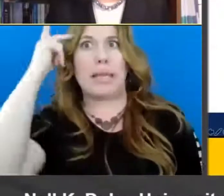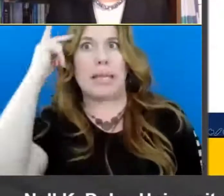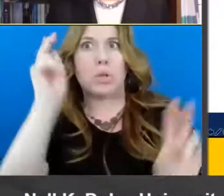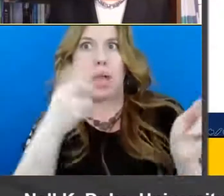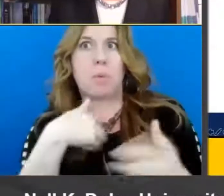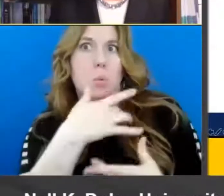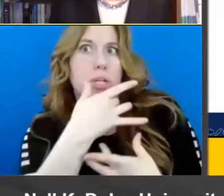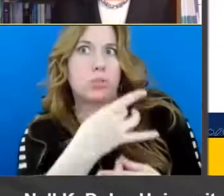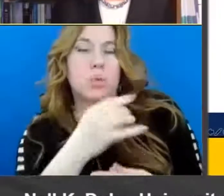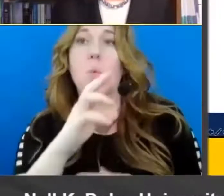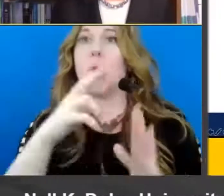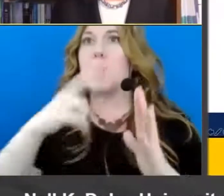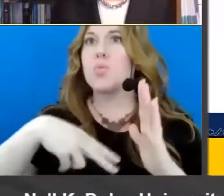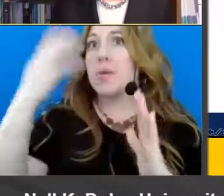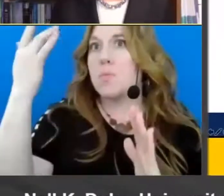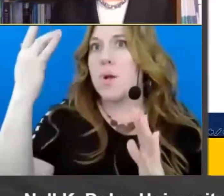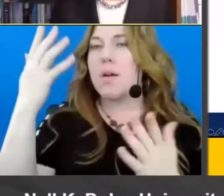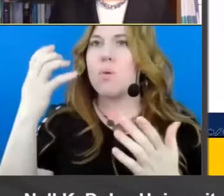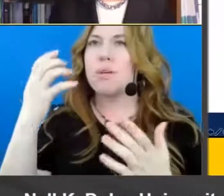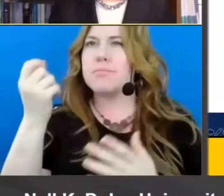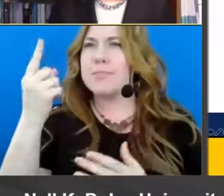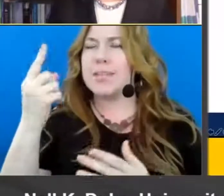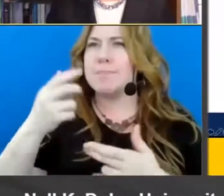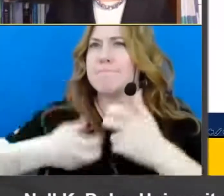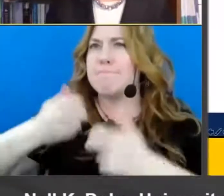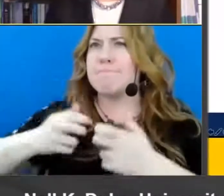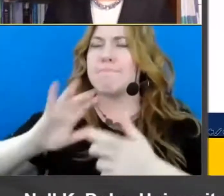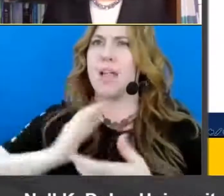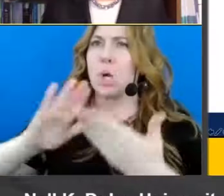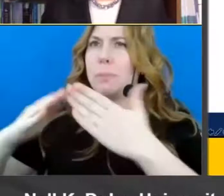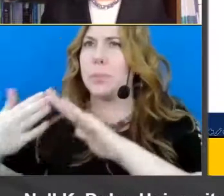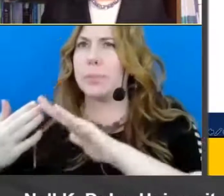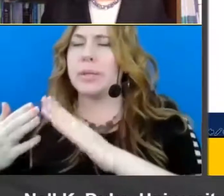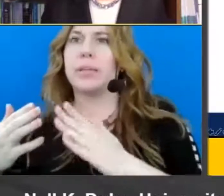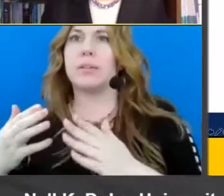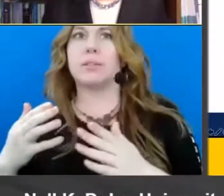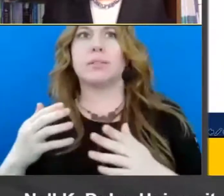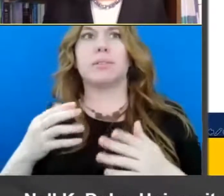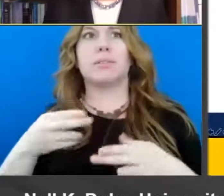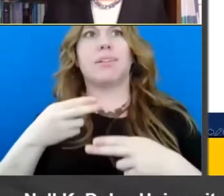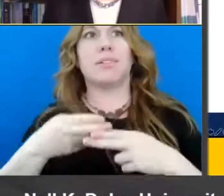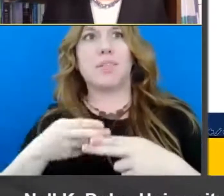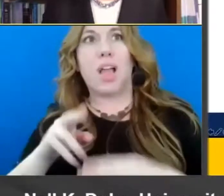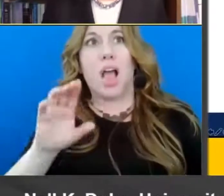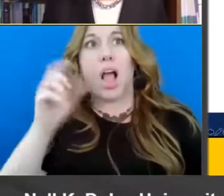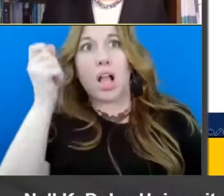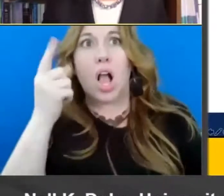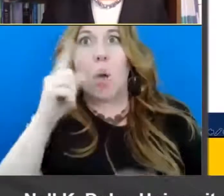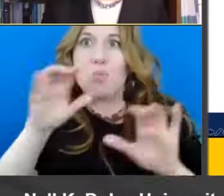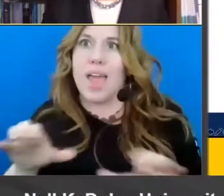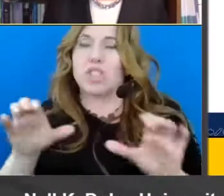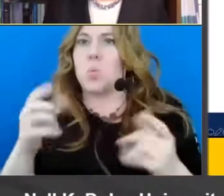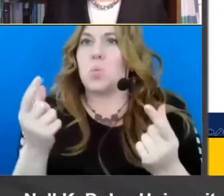or we're reading to understand an issue in our communities um i'm trying to call that compreaction the doing with